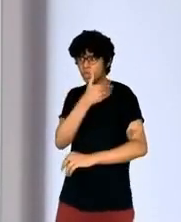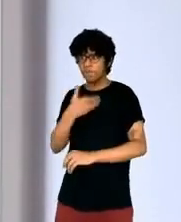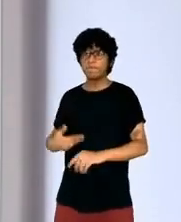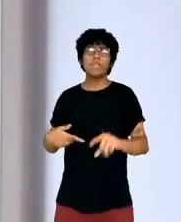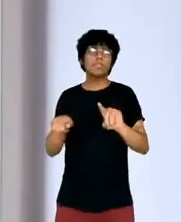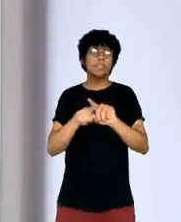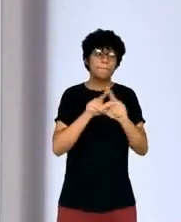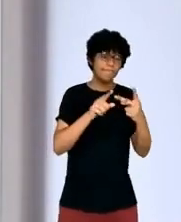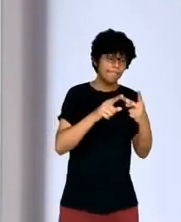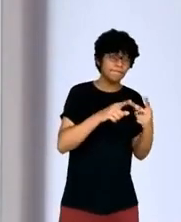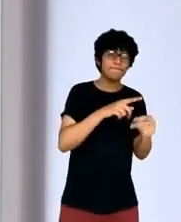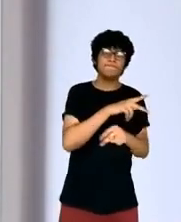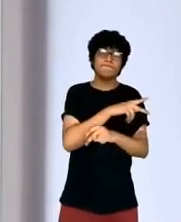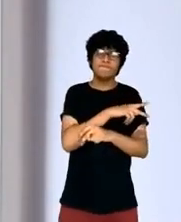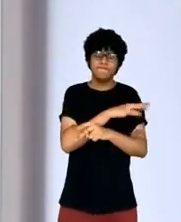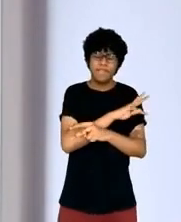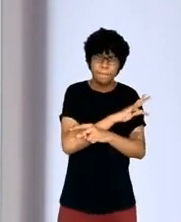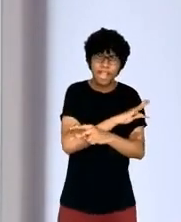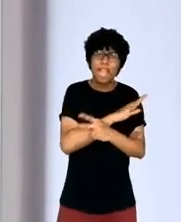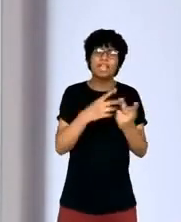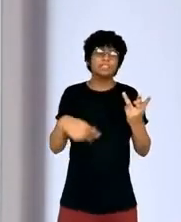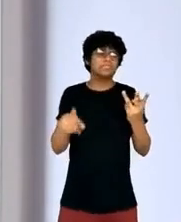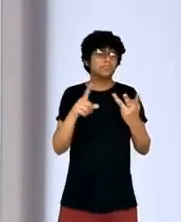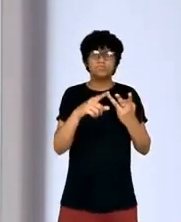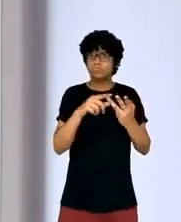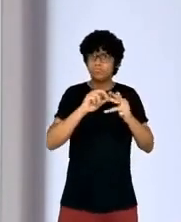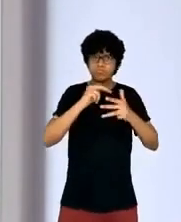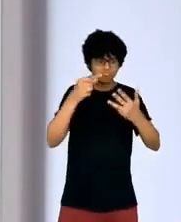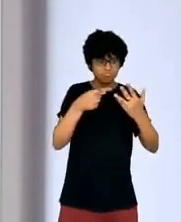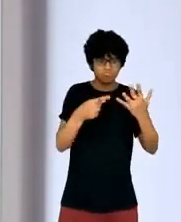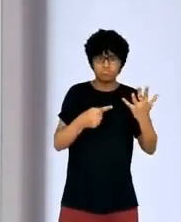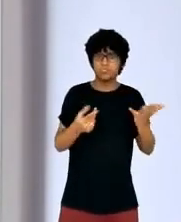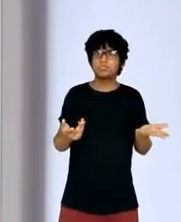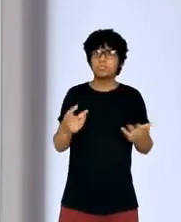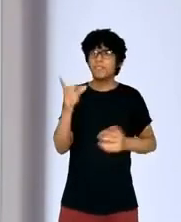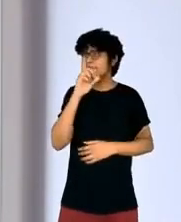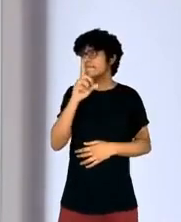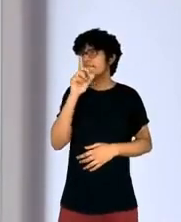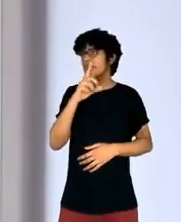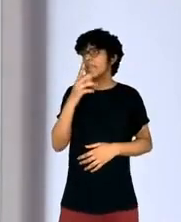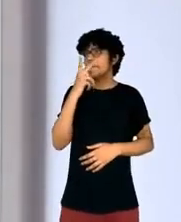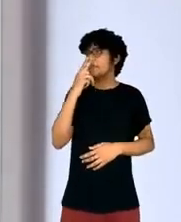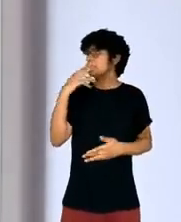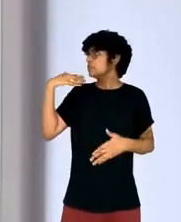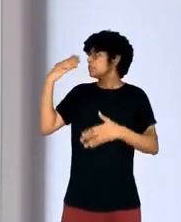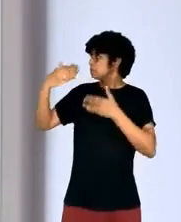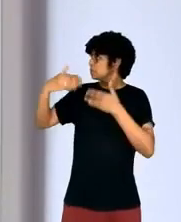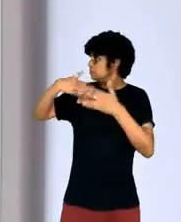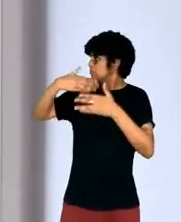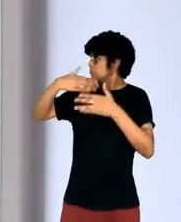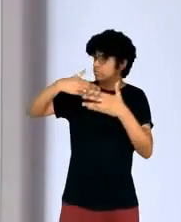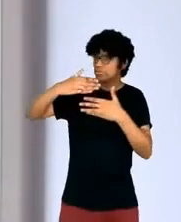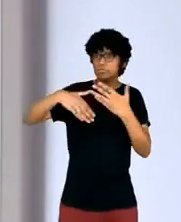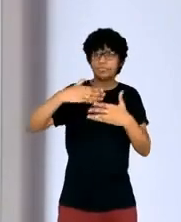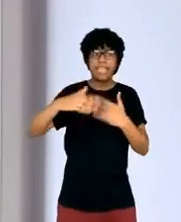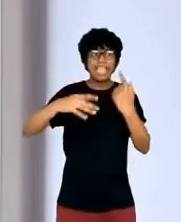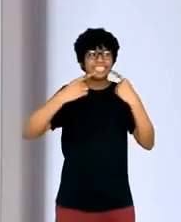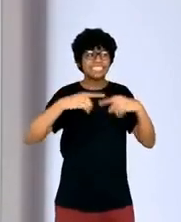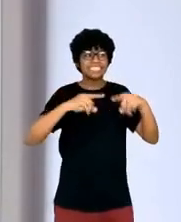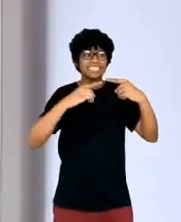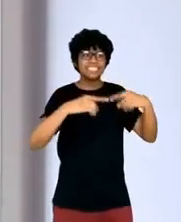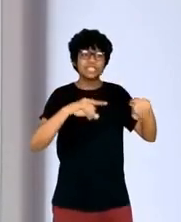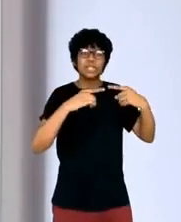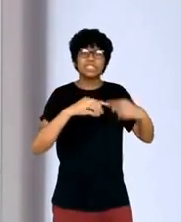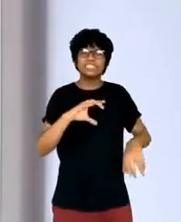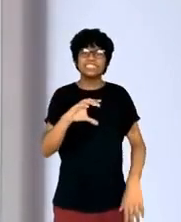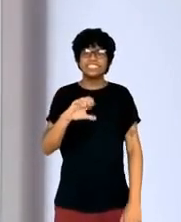created these double standards which encouraged cynicism and fanned the flames of skepticism and conspiracism. And we all